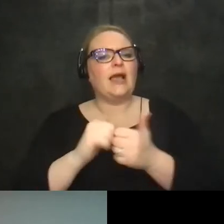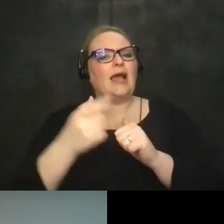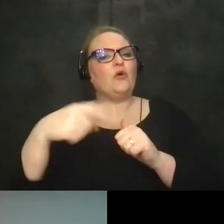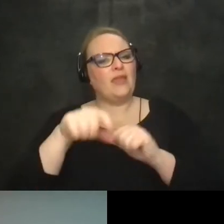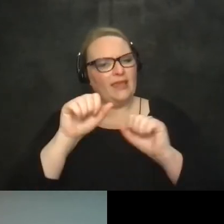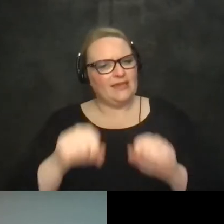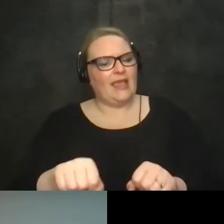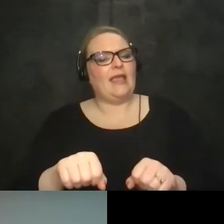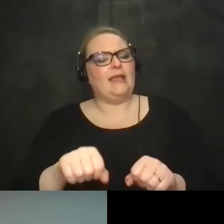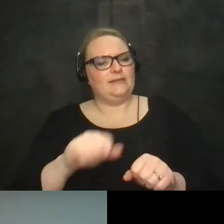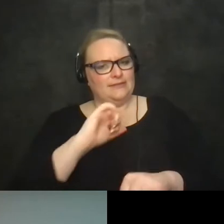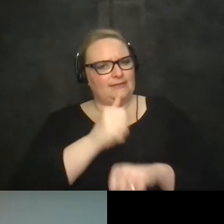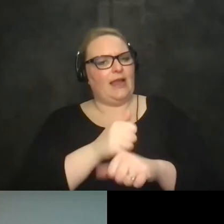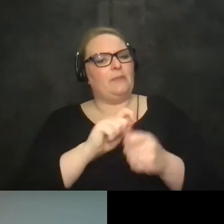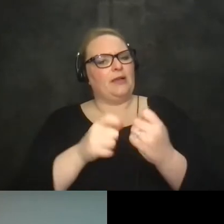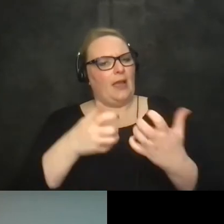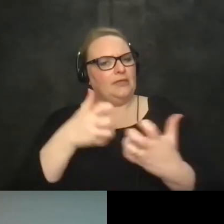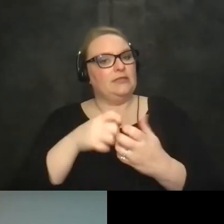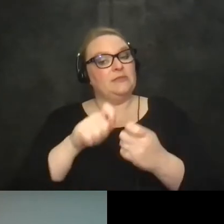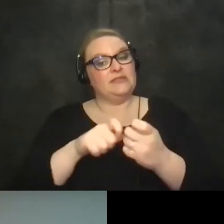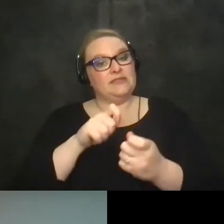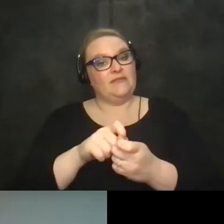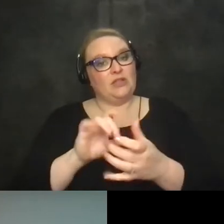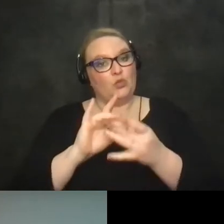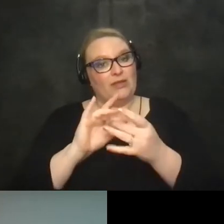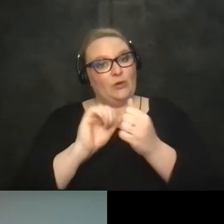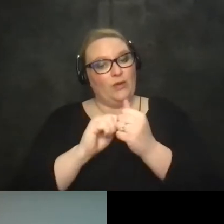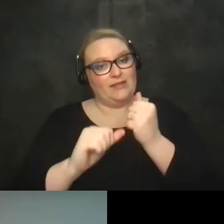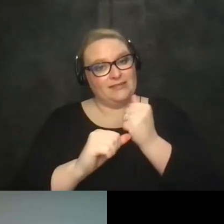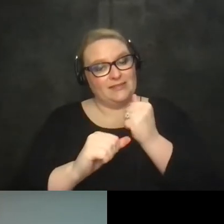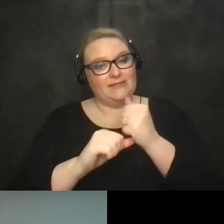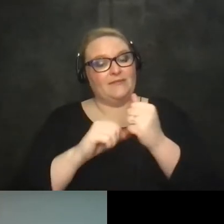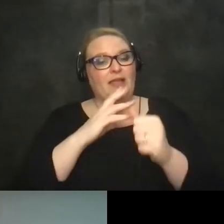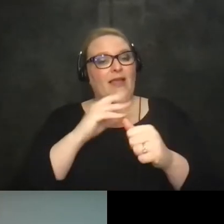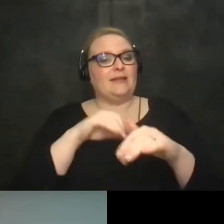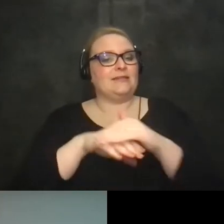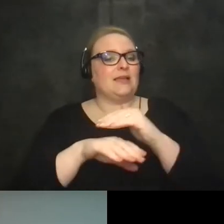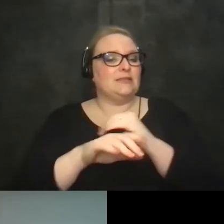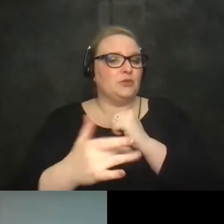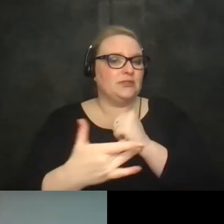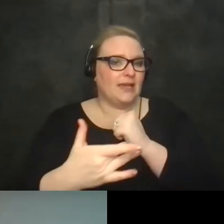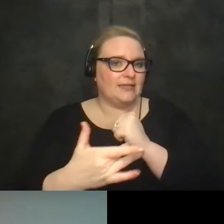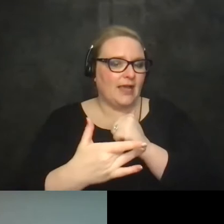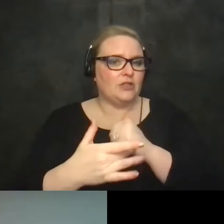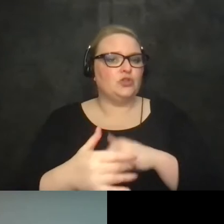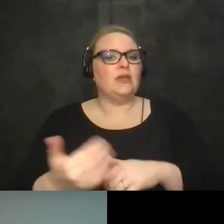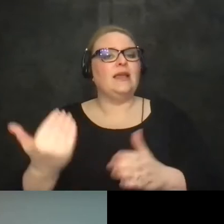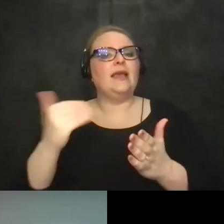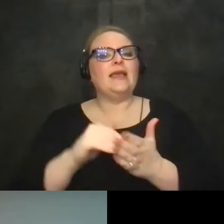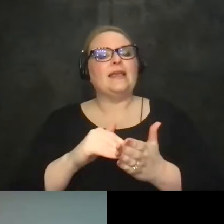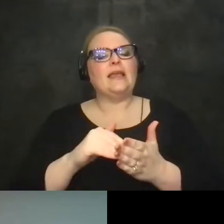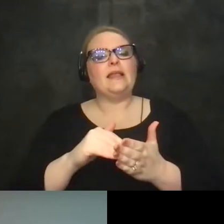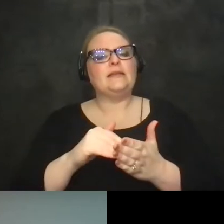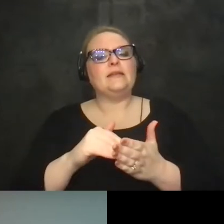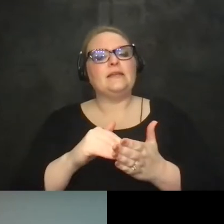make those accommodations particularly in that area of assistive and accessible technology um again uh maybe